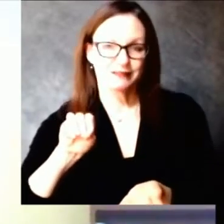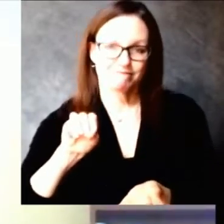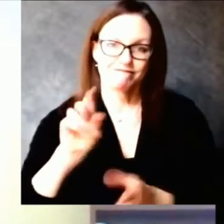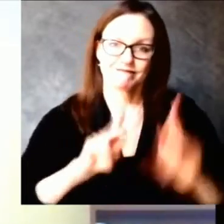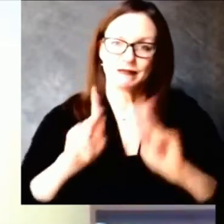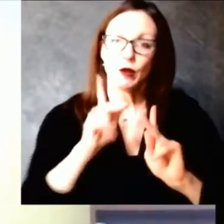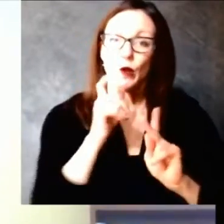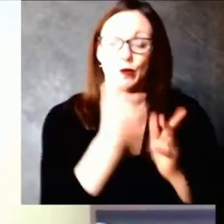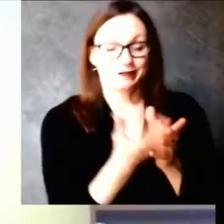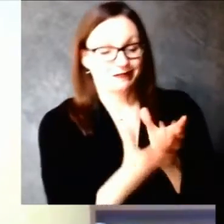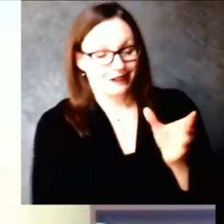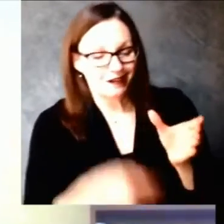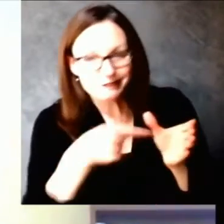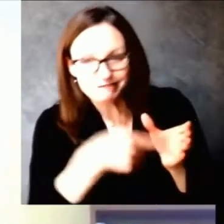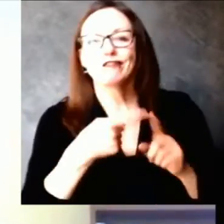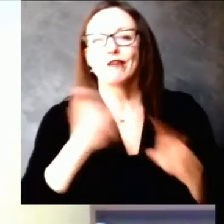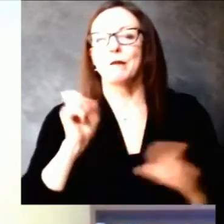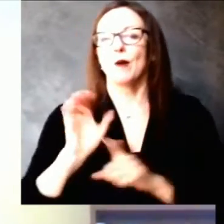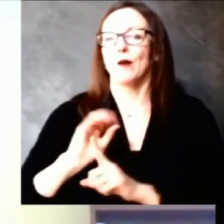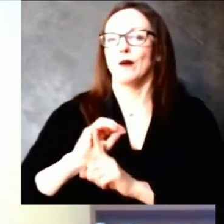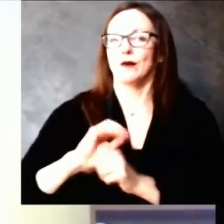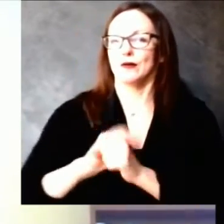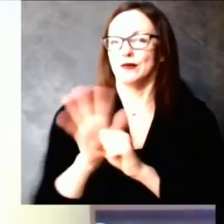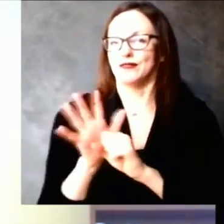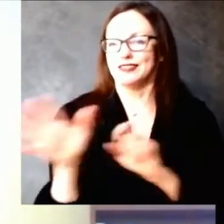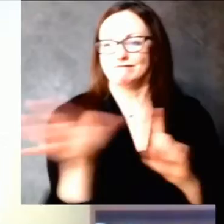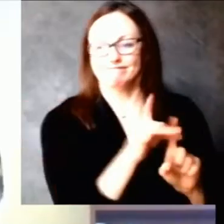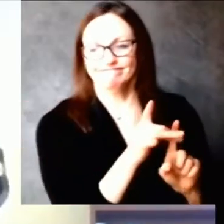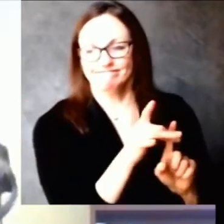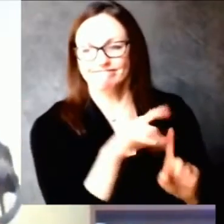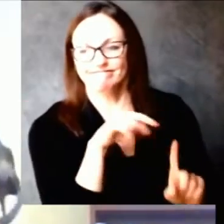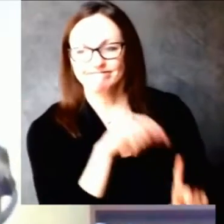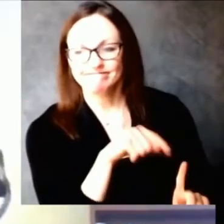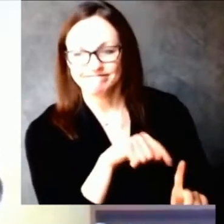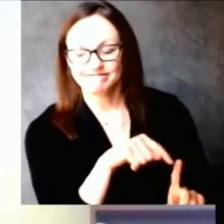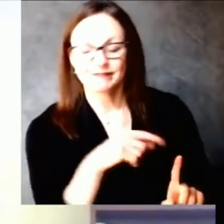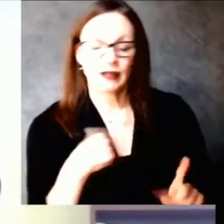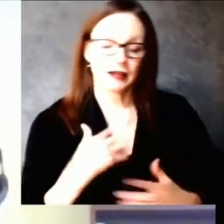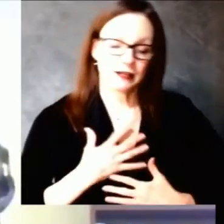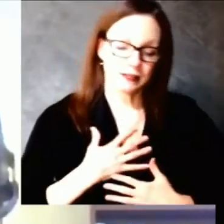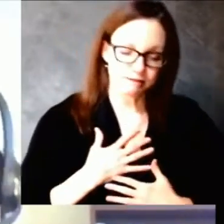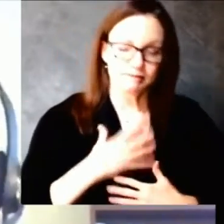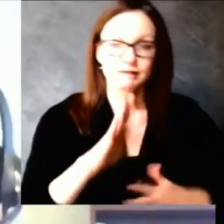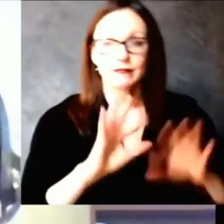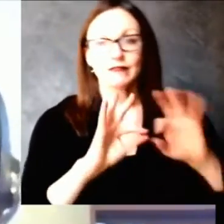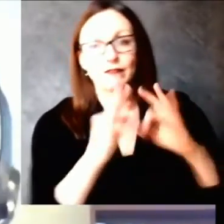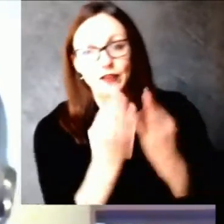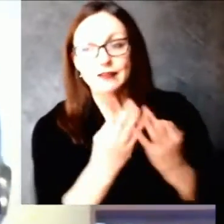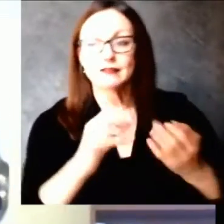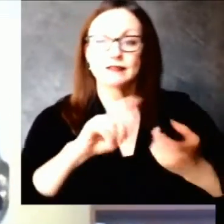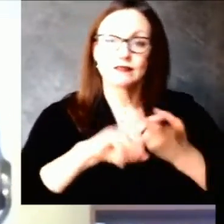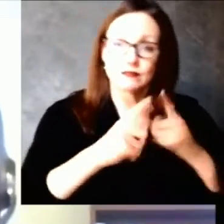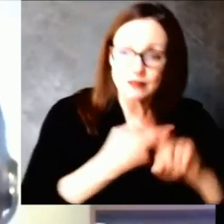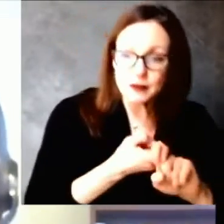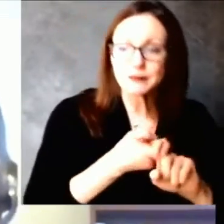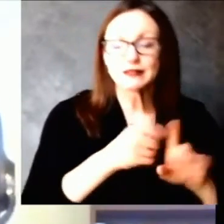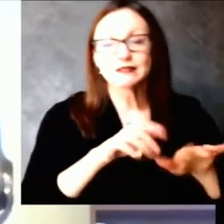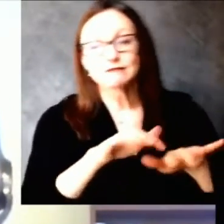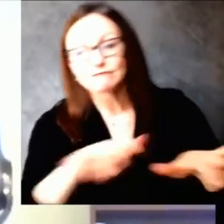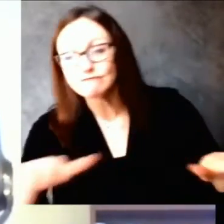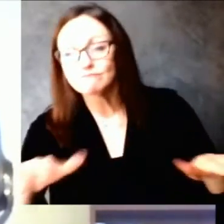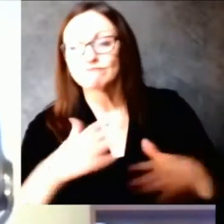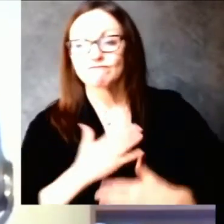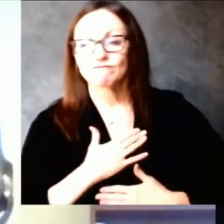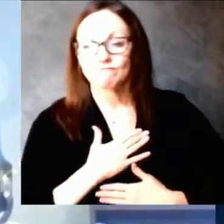help prevent further loss. Thank you, and let me turn it back to Elizabeth Elizabeth for your questions.